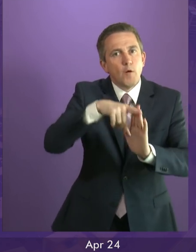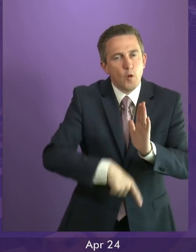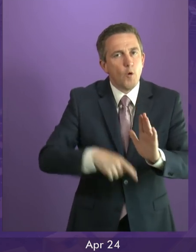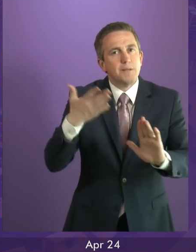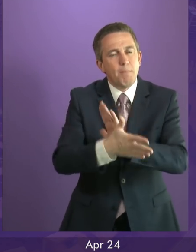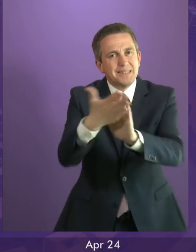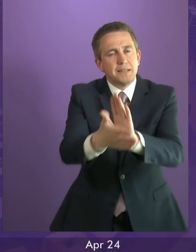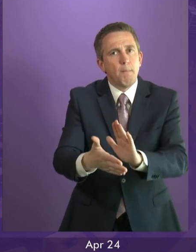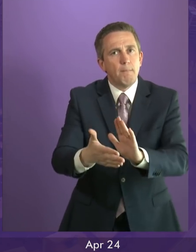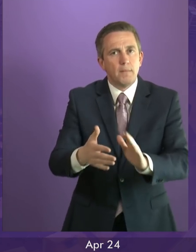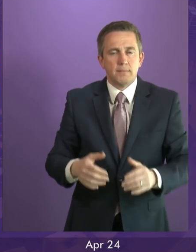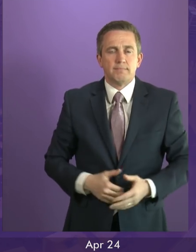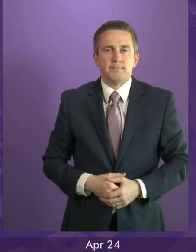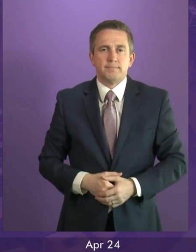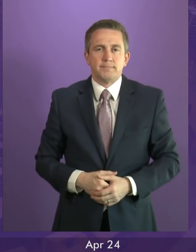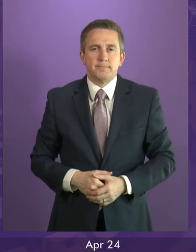do so.